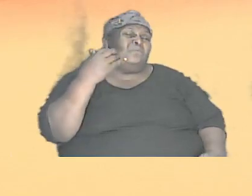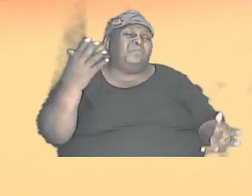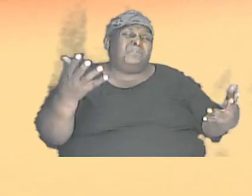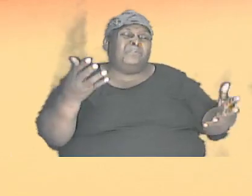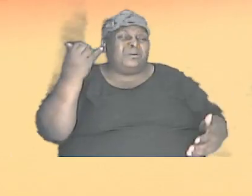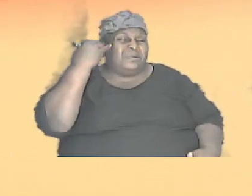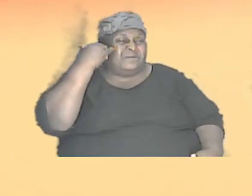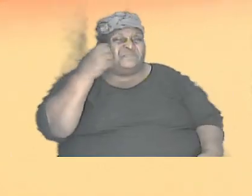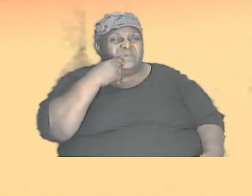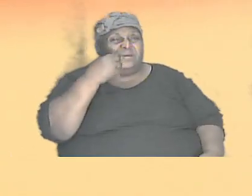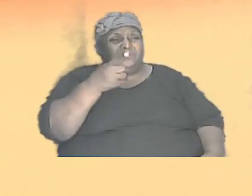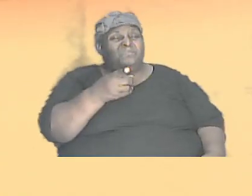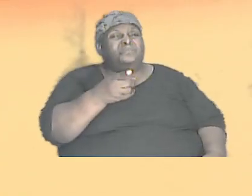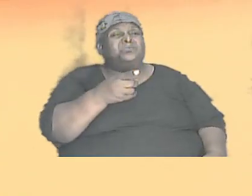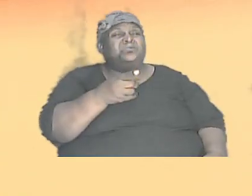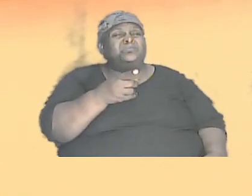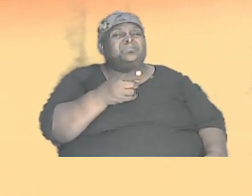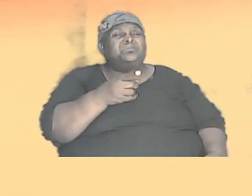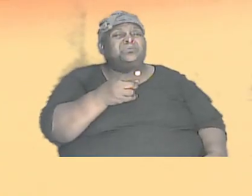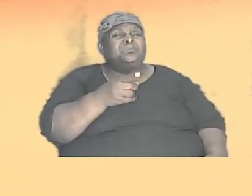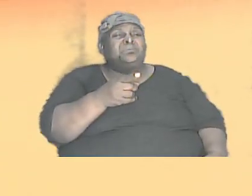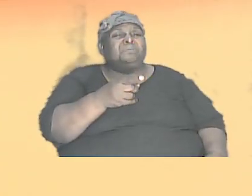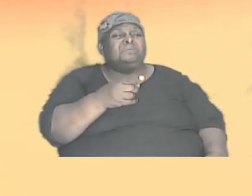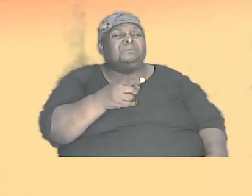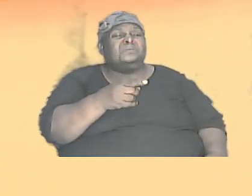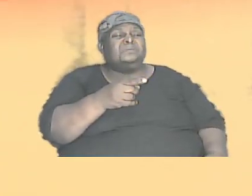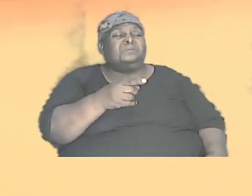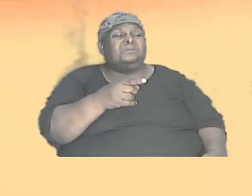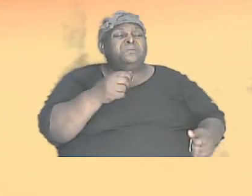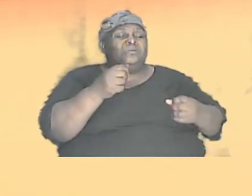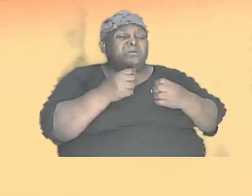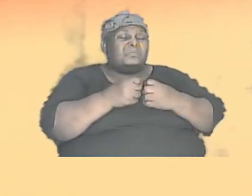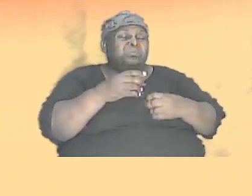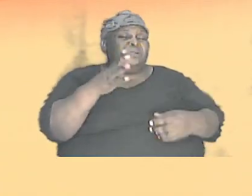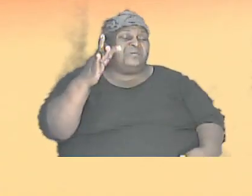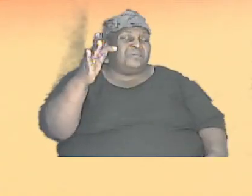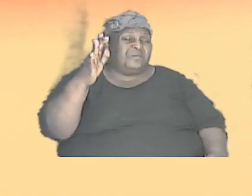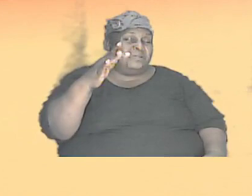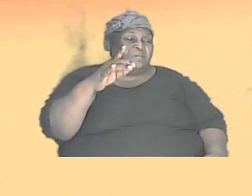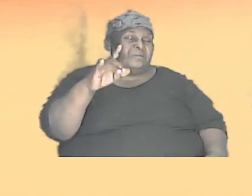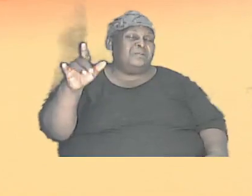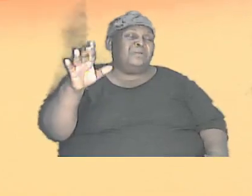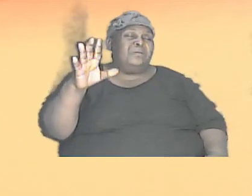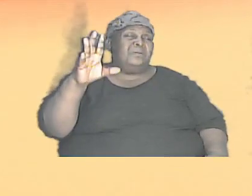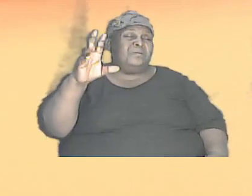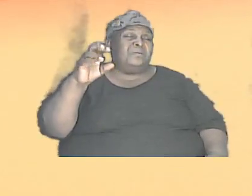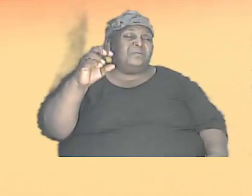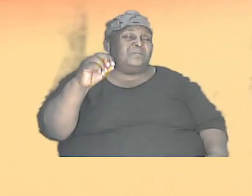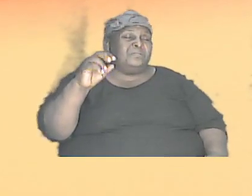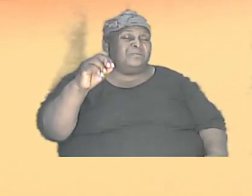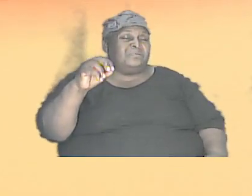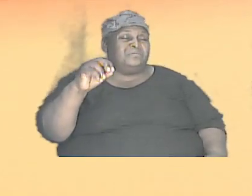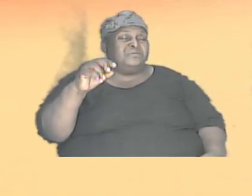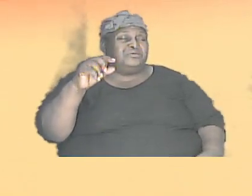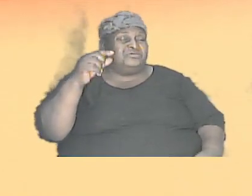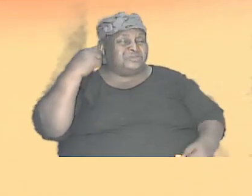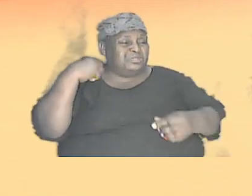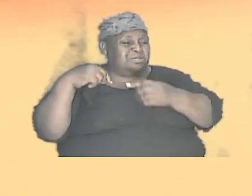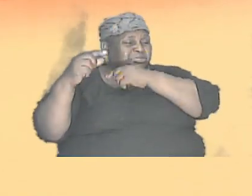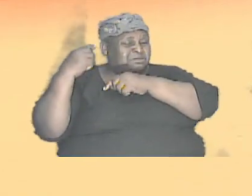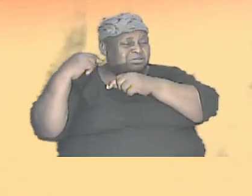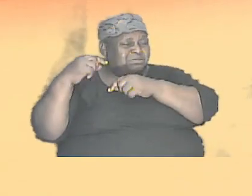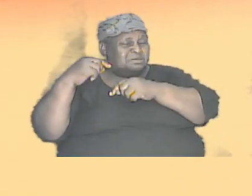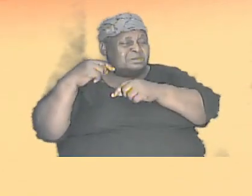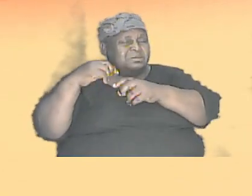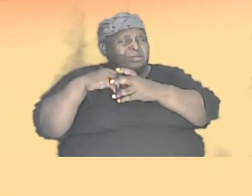that with 25 to 30 thousand genes in